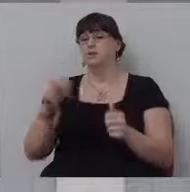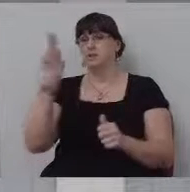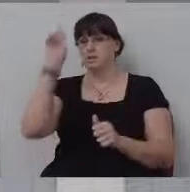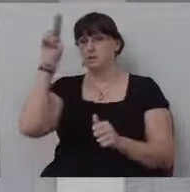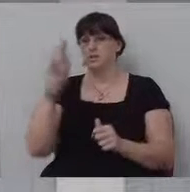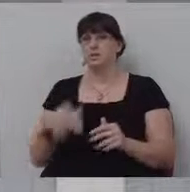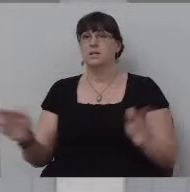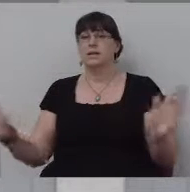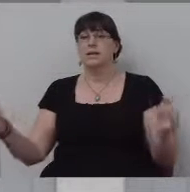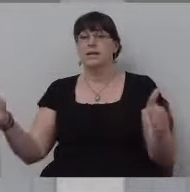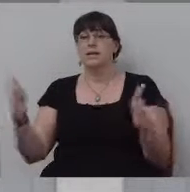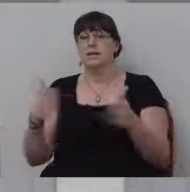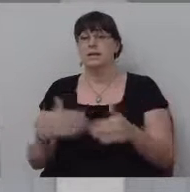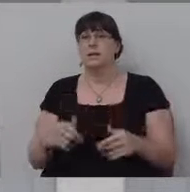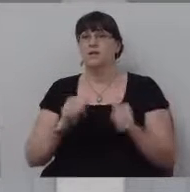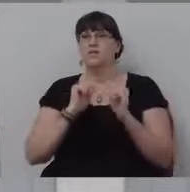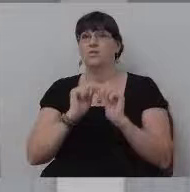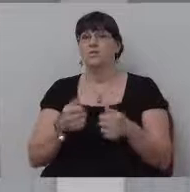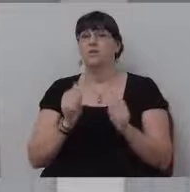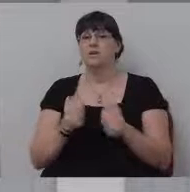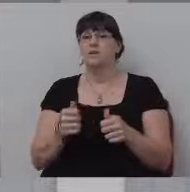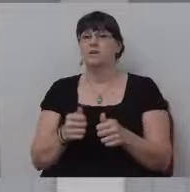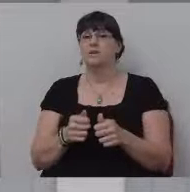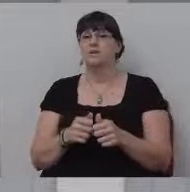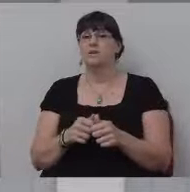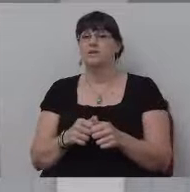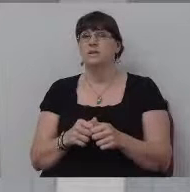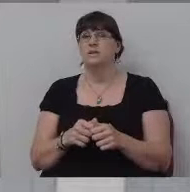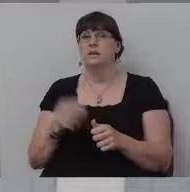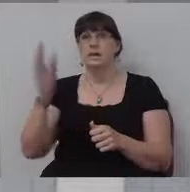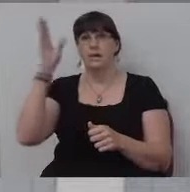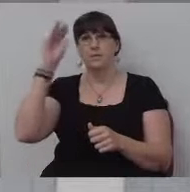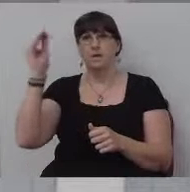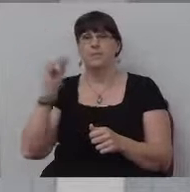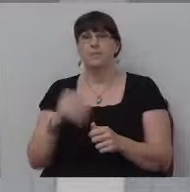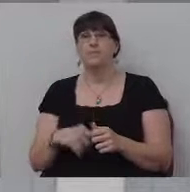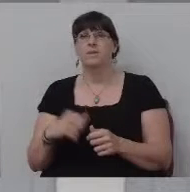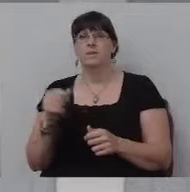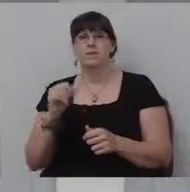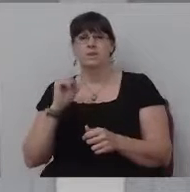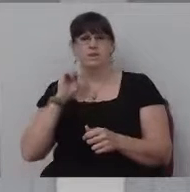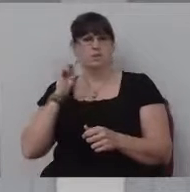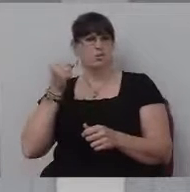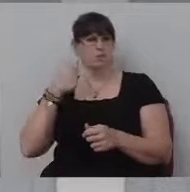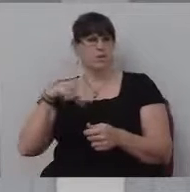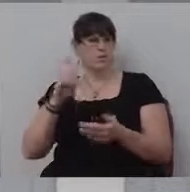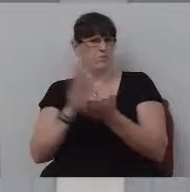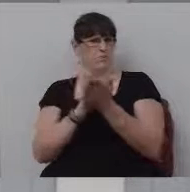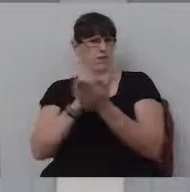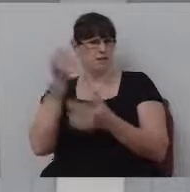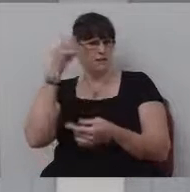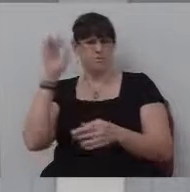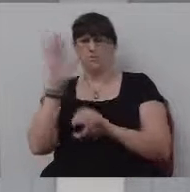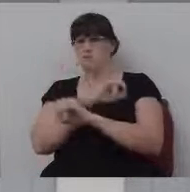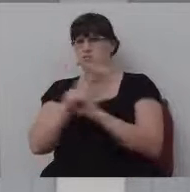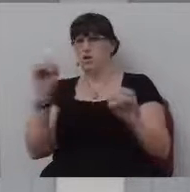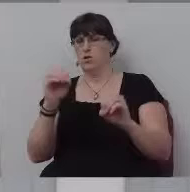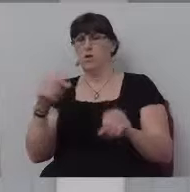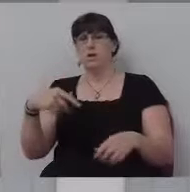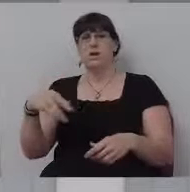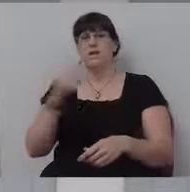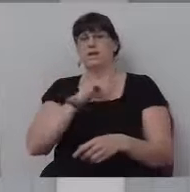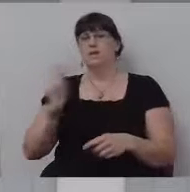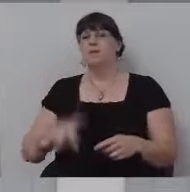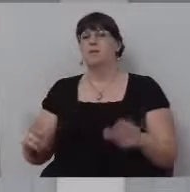he gathered chariots and horsemen. Shall we praise him for this? We praise him not for the king was forbidden to